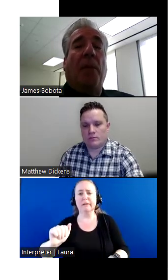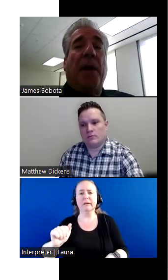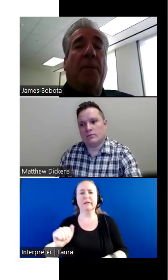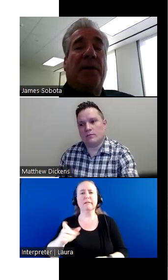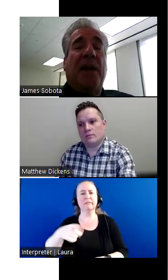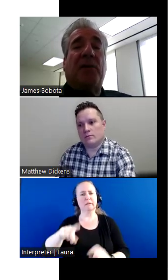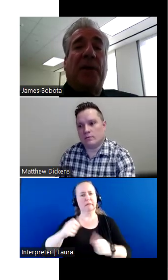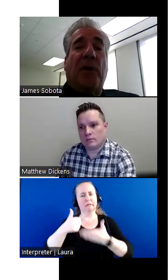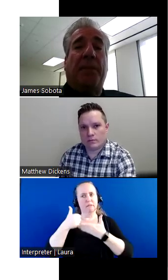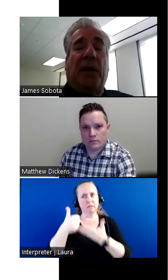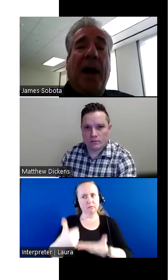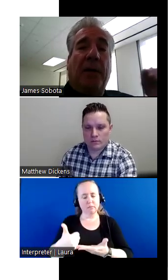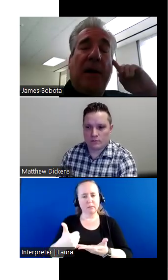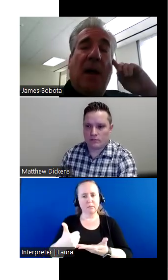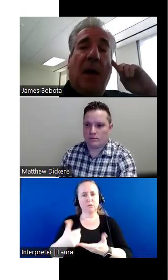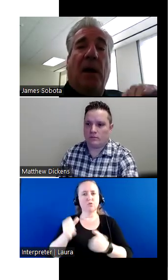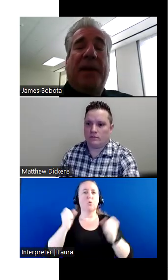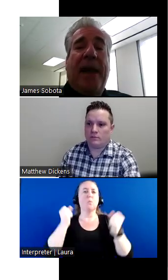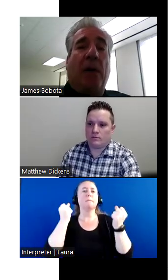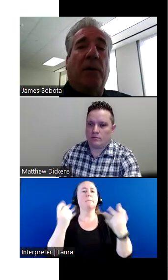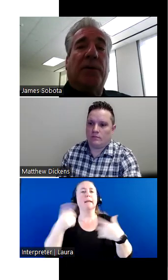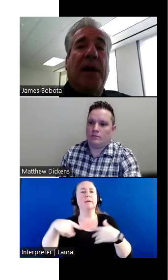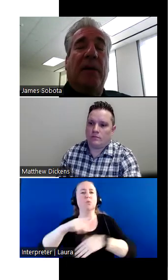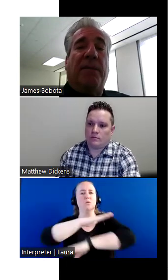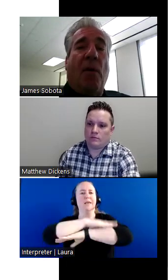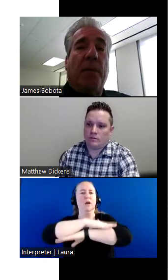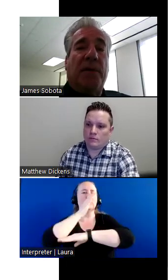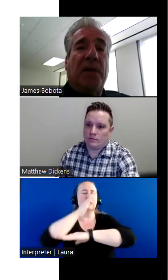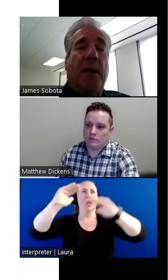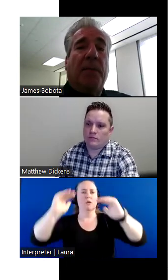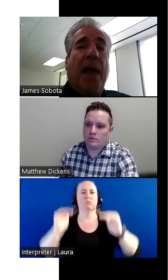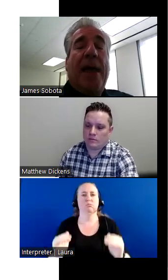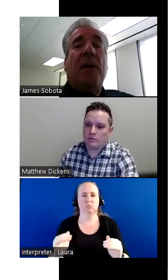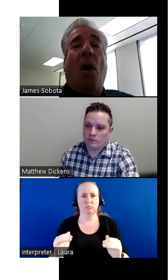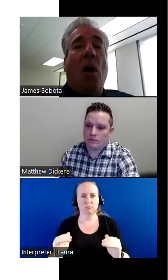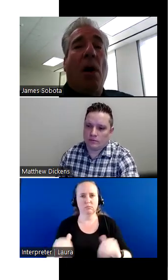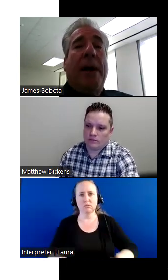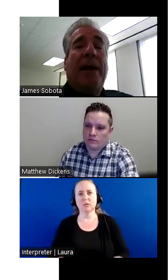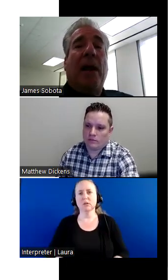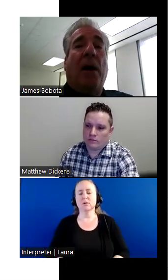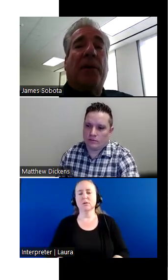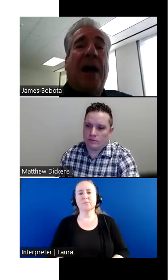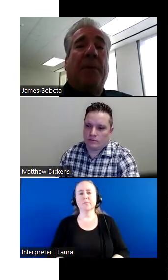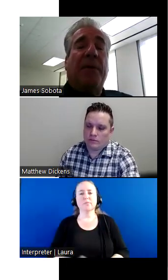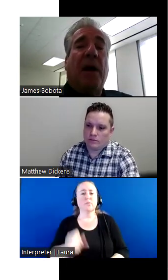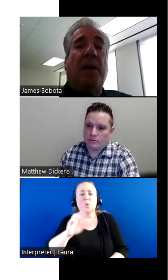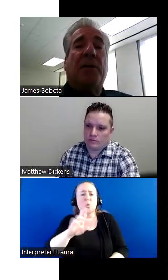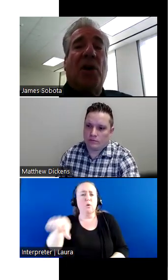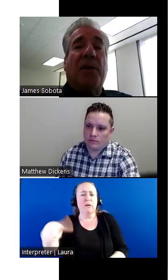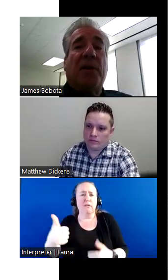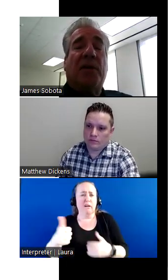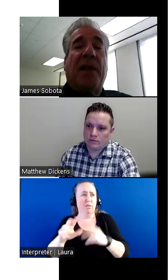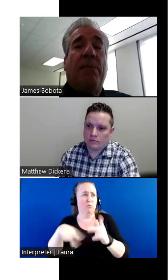help them assist. So they dropped a lot of the, of the counters in the pharmacies and are any other type of